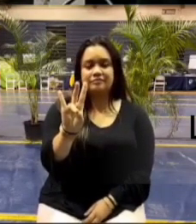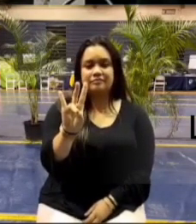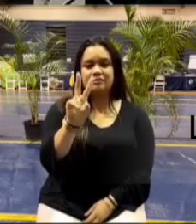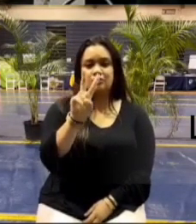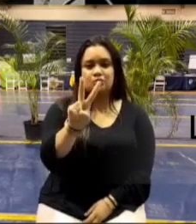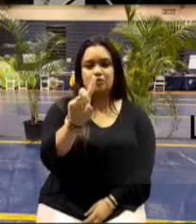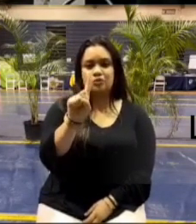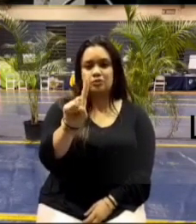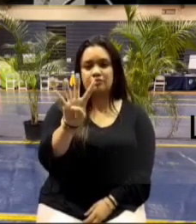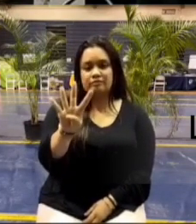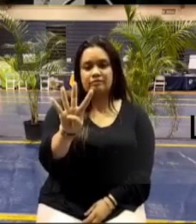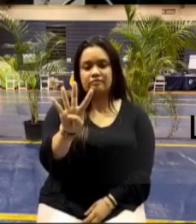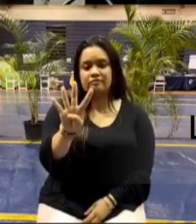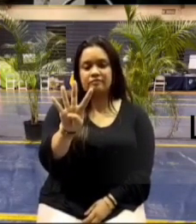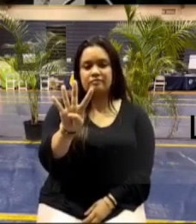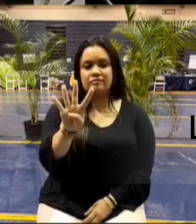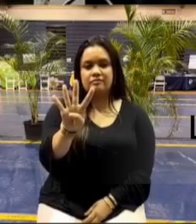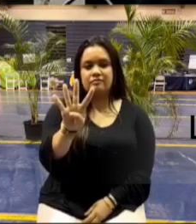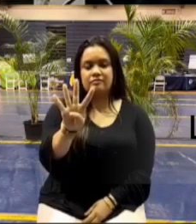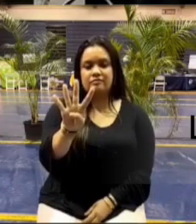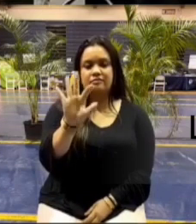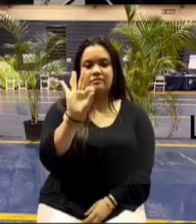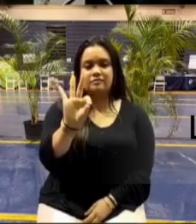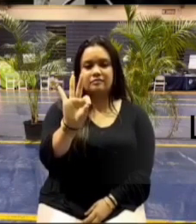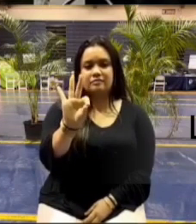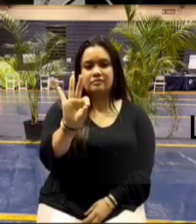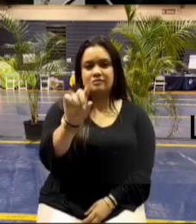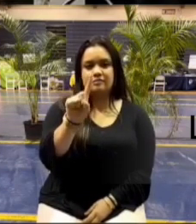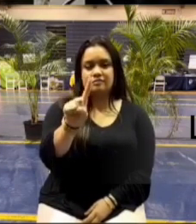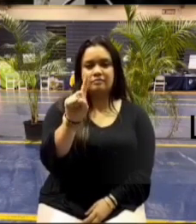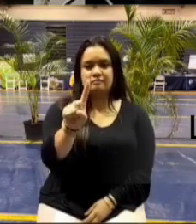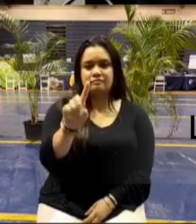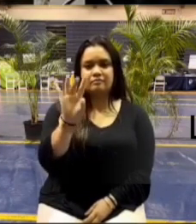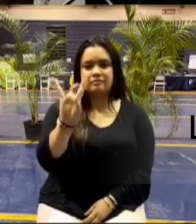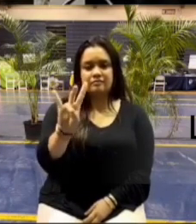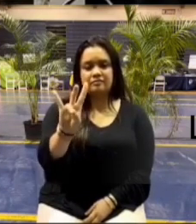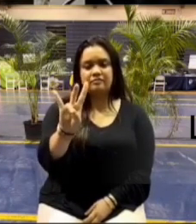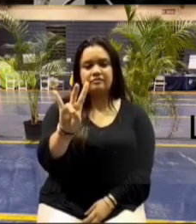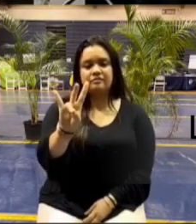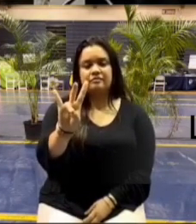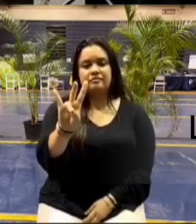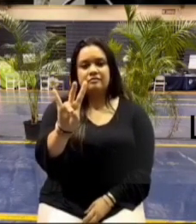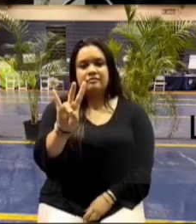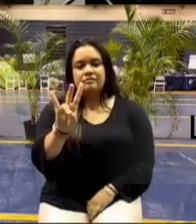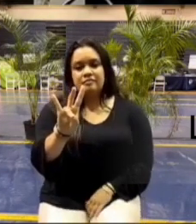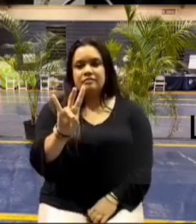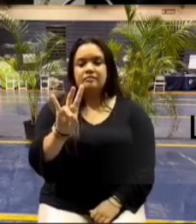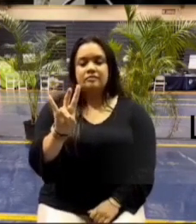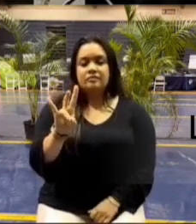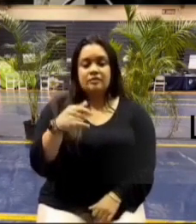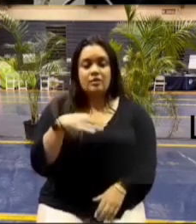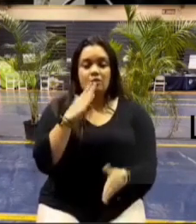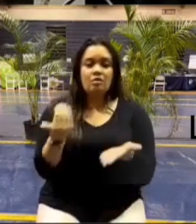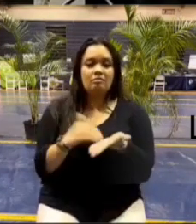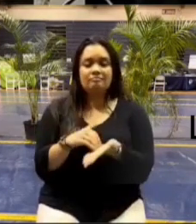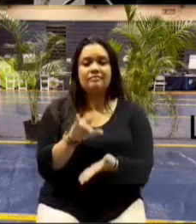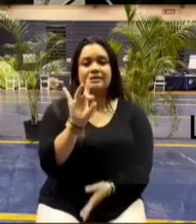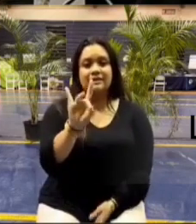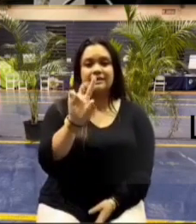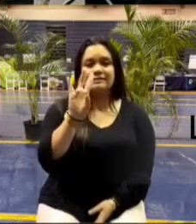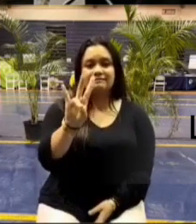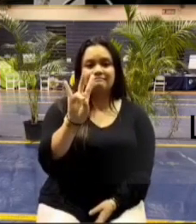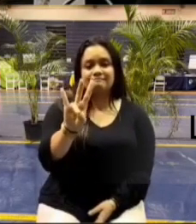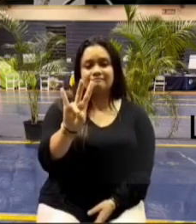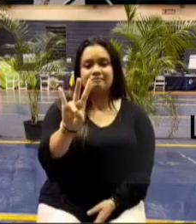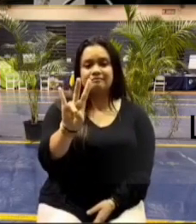two one four nine one one seven i'll read that one more time eight